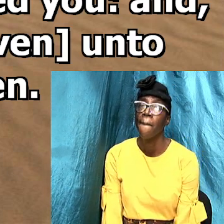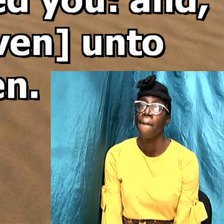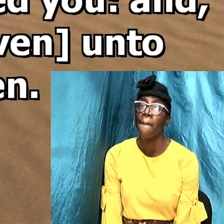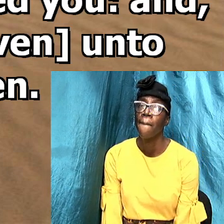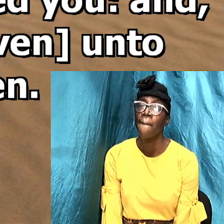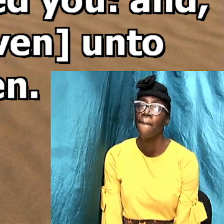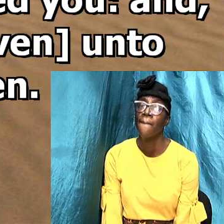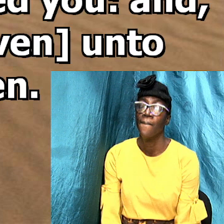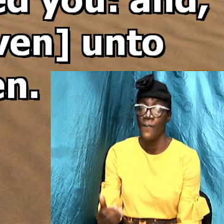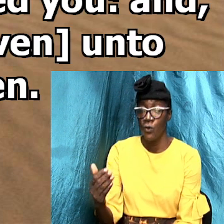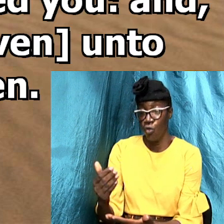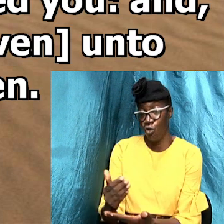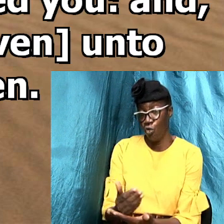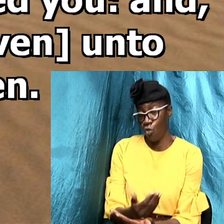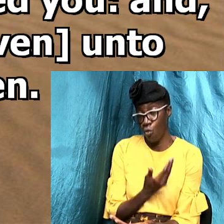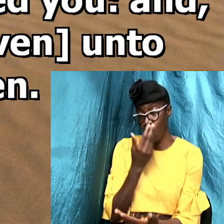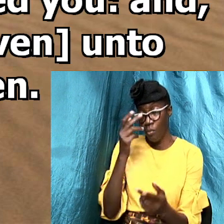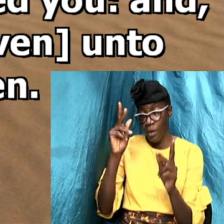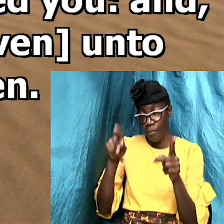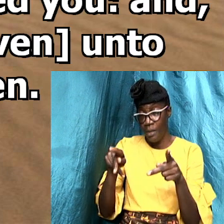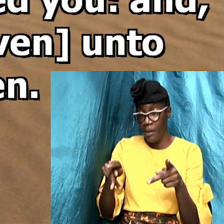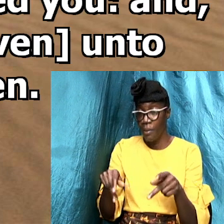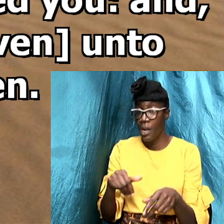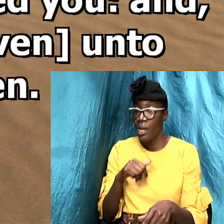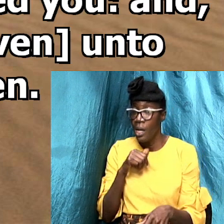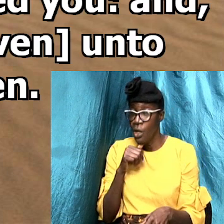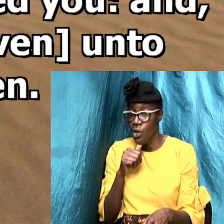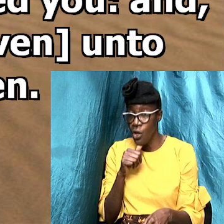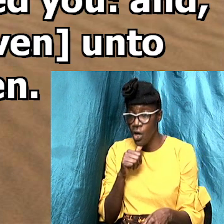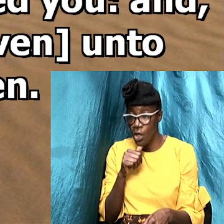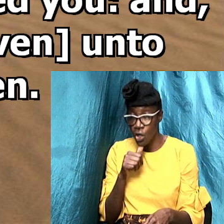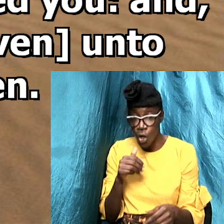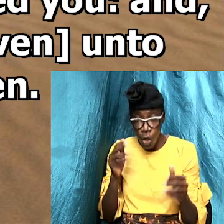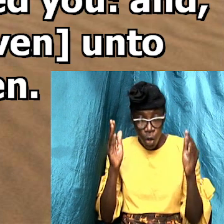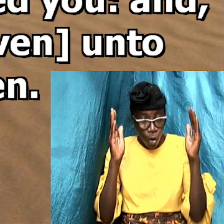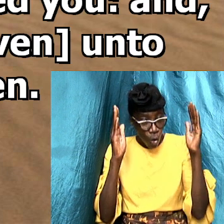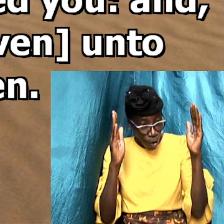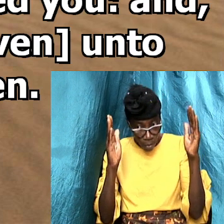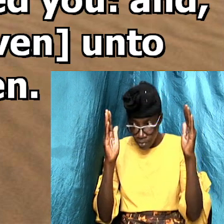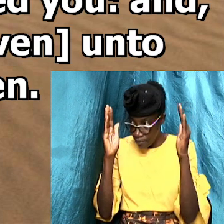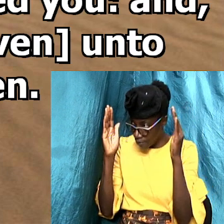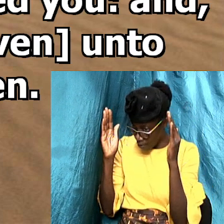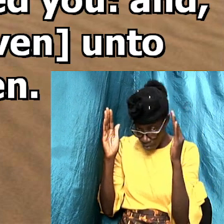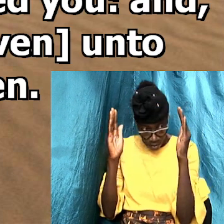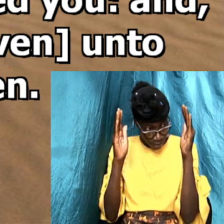some of us we are not observing all things